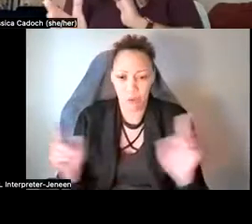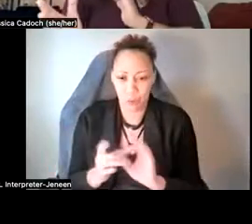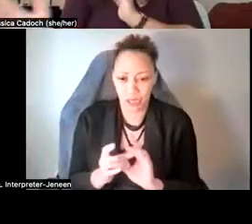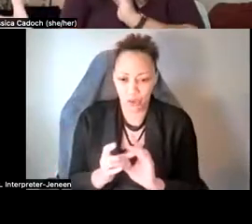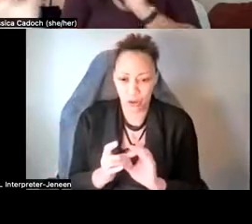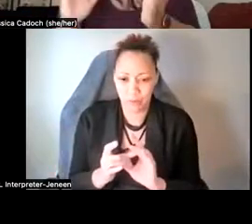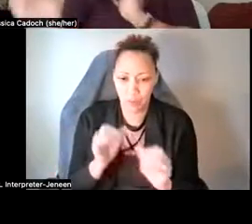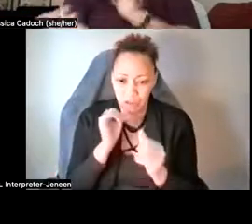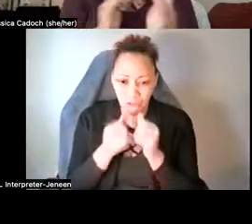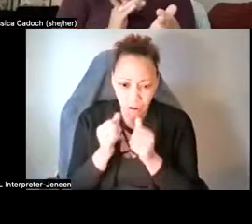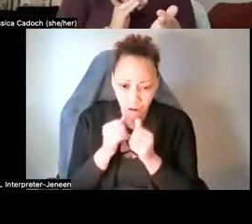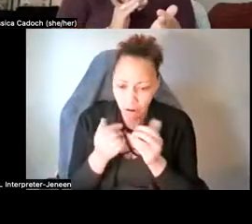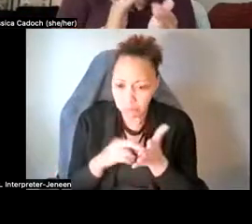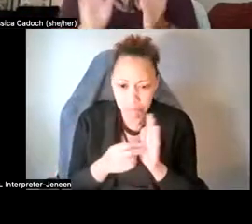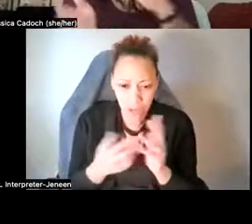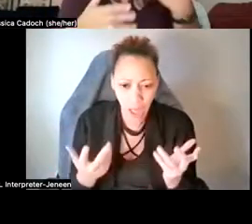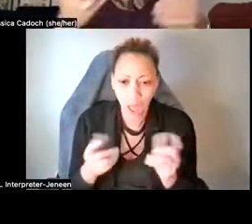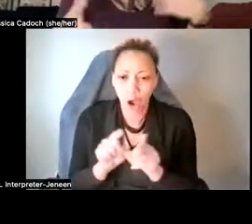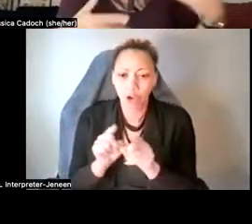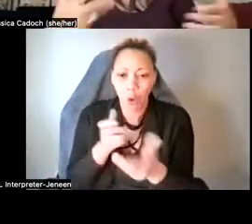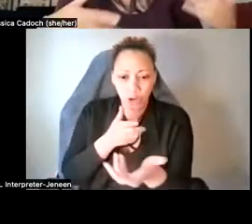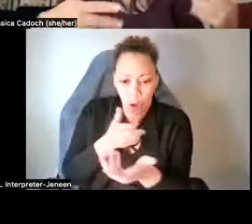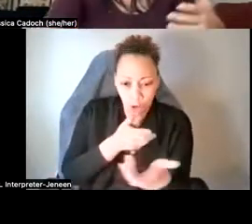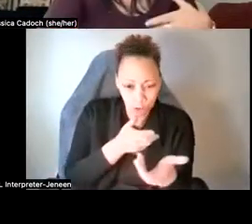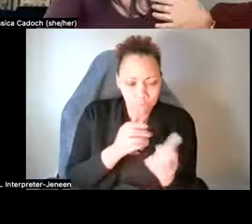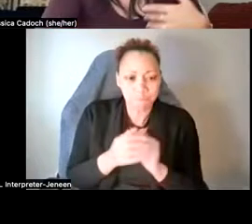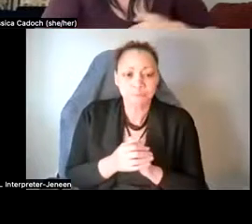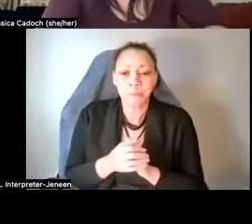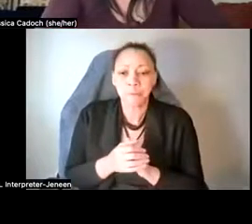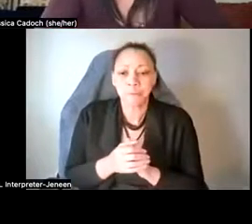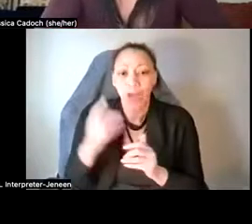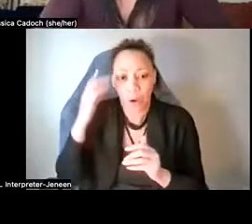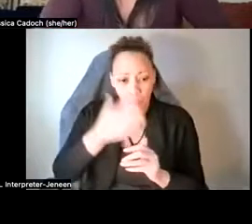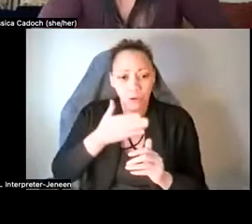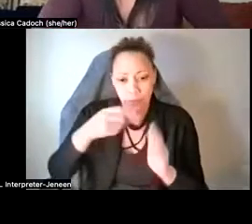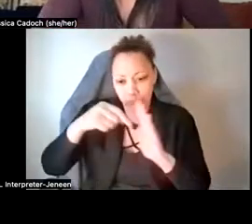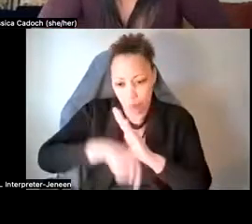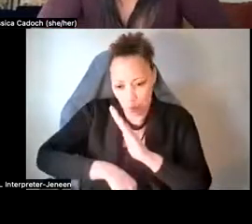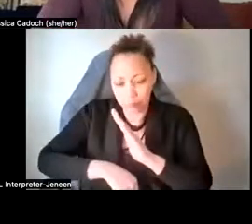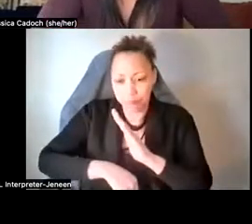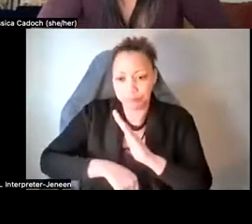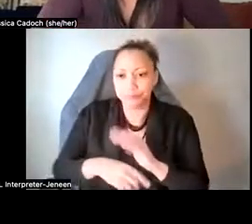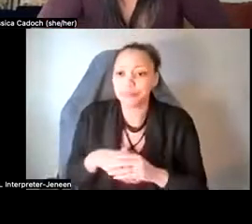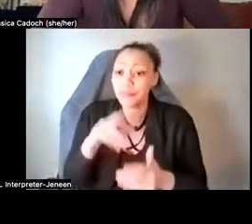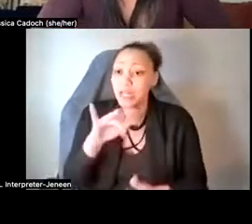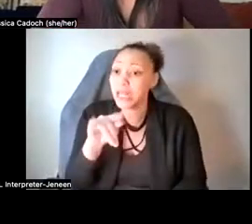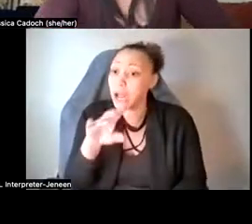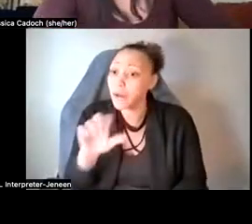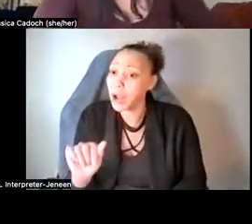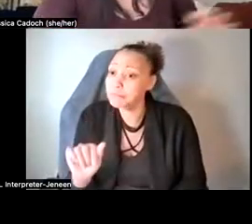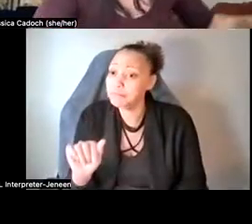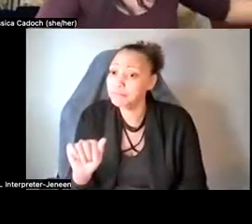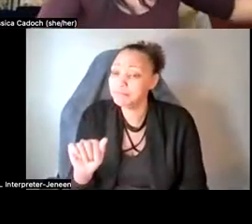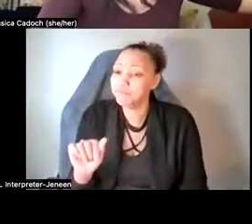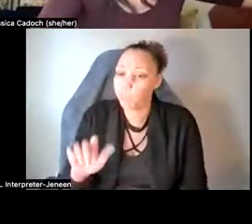suffering is and how they want to be interacting with it. And I'll, I'll be going more in depth about that. Do, uh, Clara? Yes, yes, absolutely.